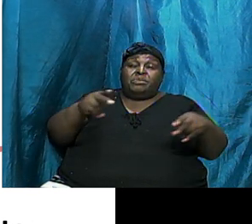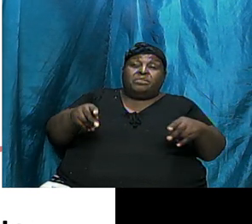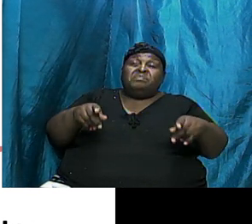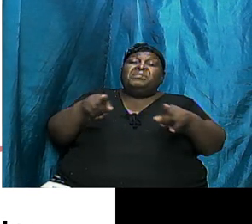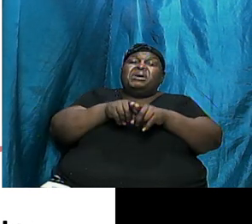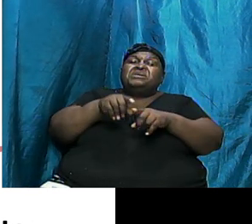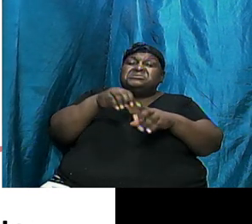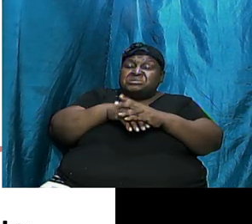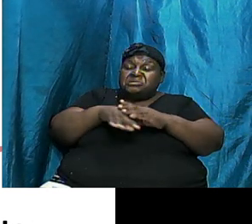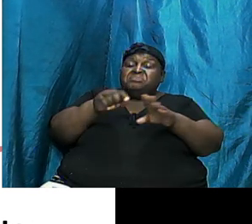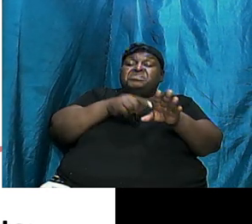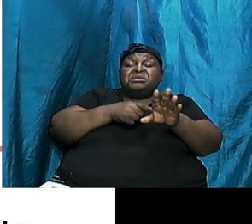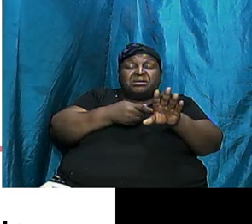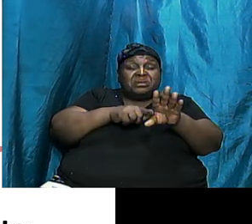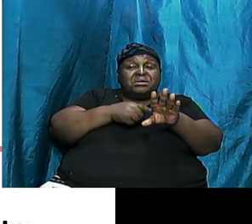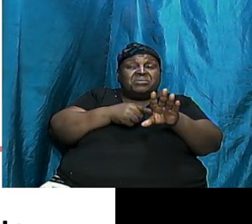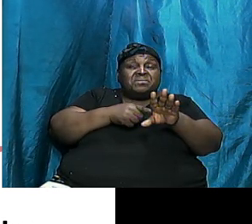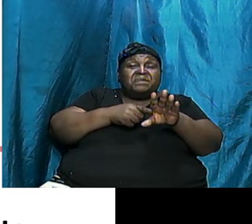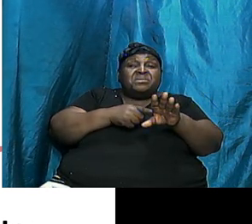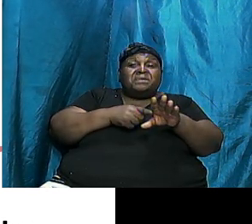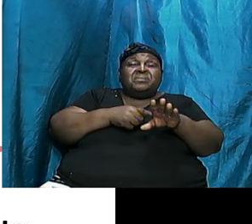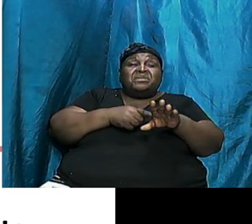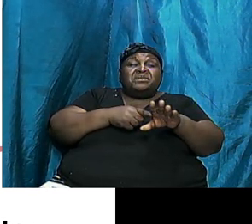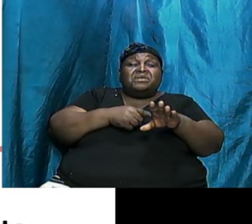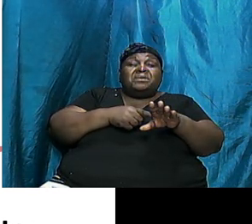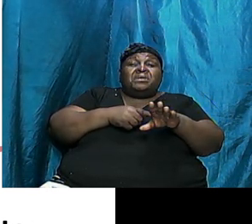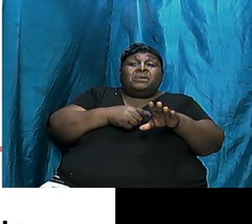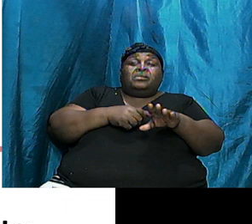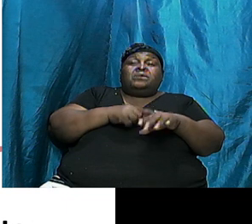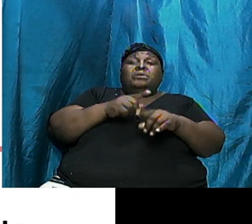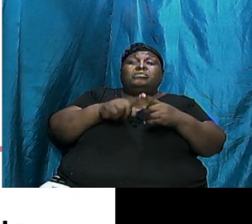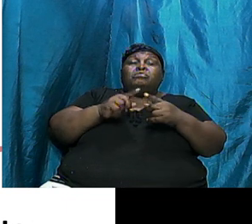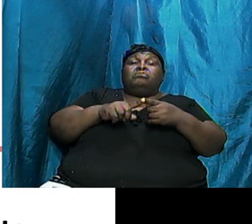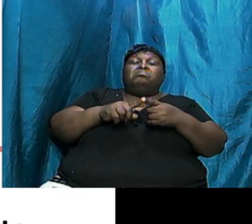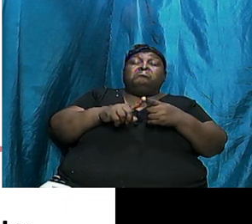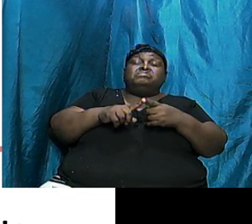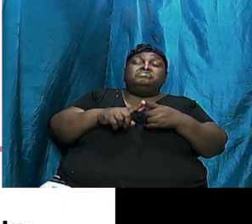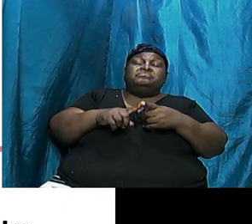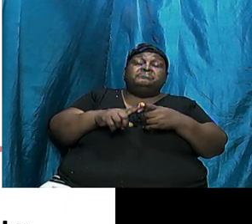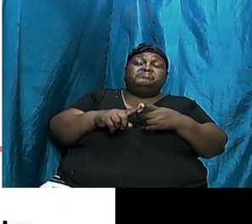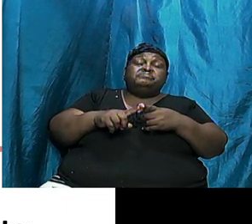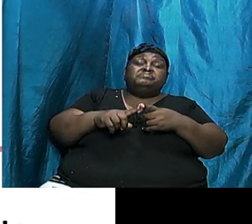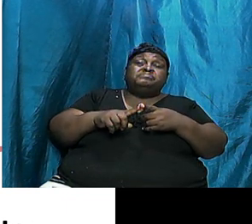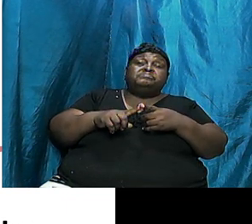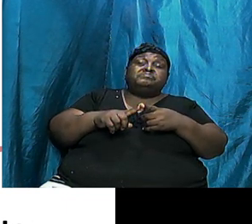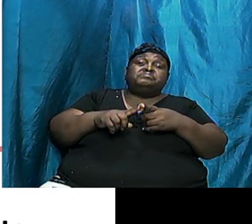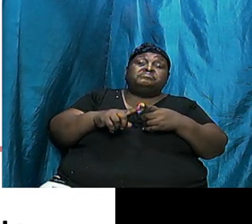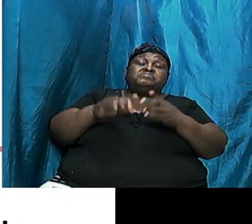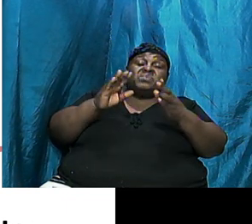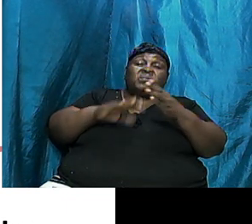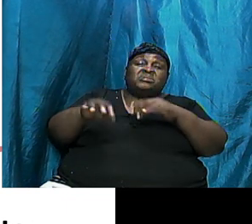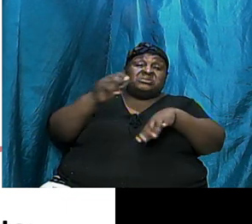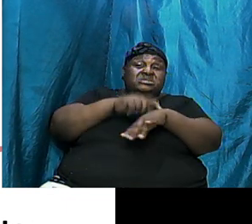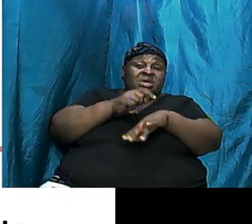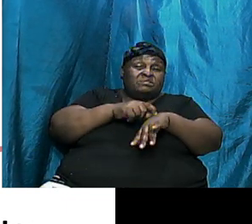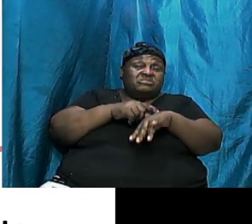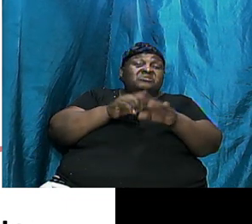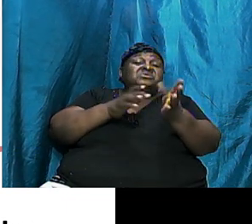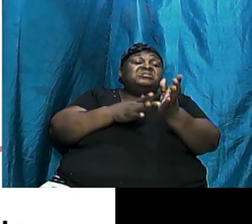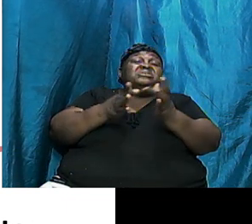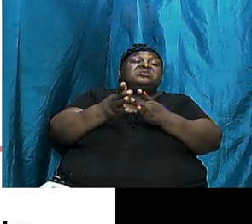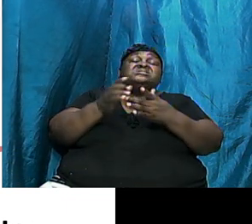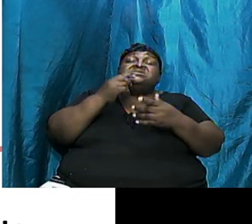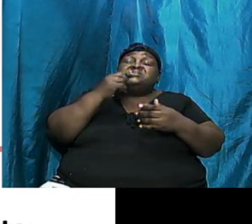it was in the beginning. Notice that way down in time, Jesus came. And Jesus made a particular statement that is